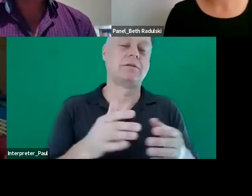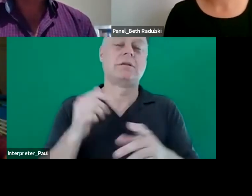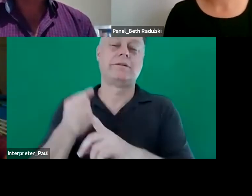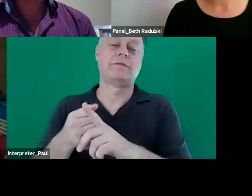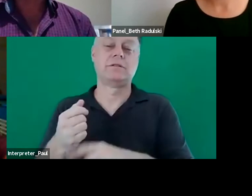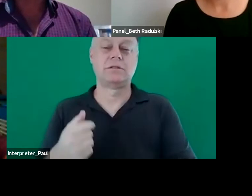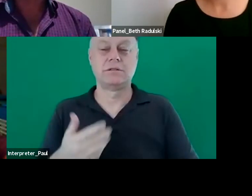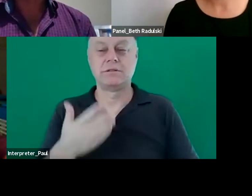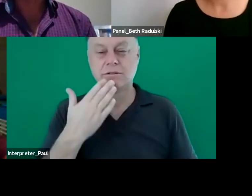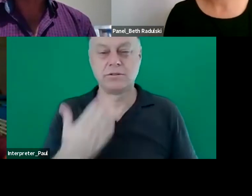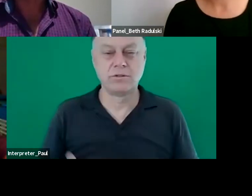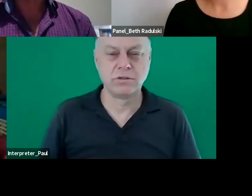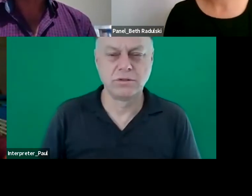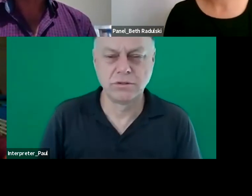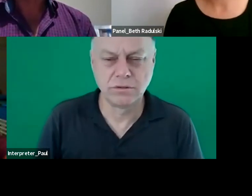thank you